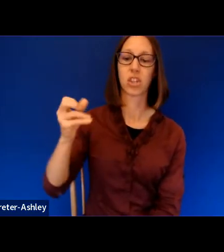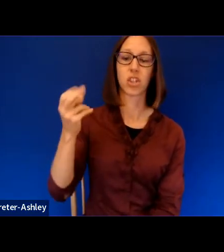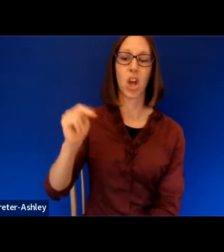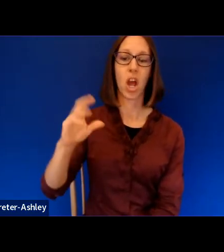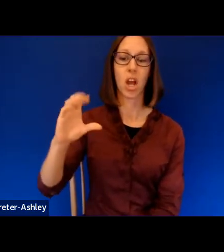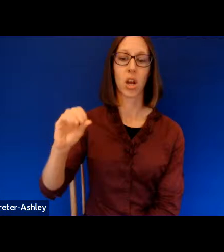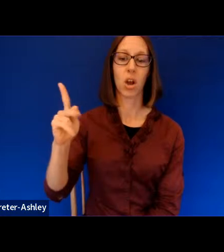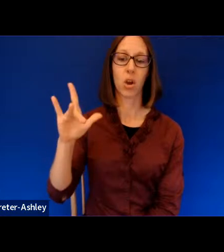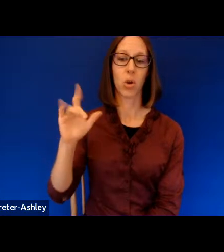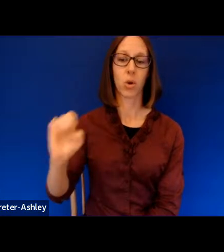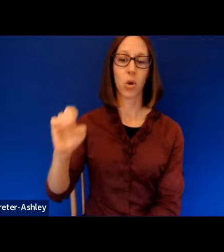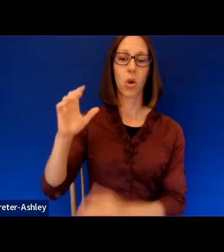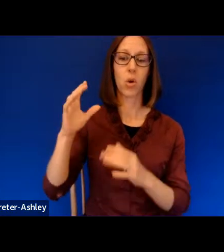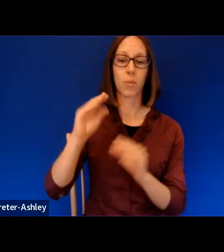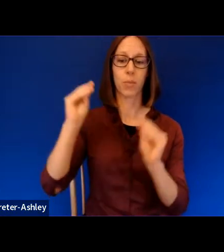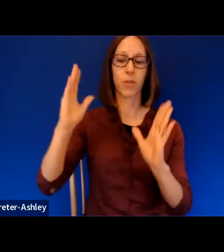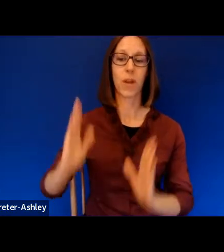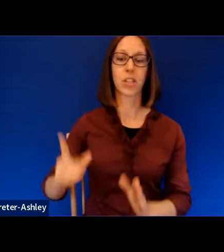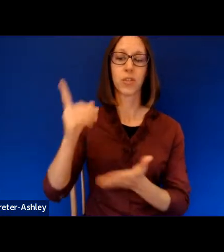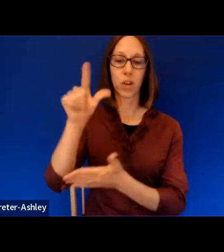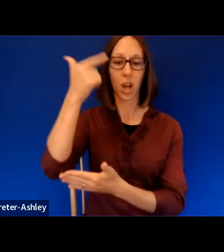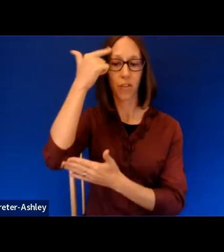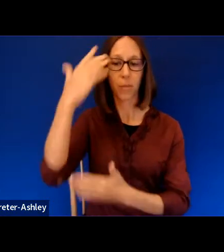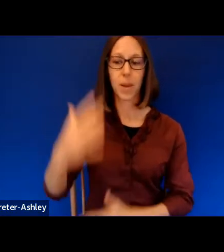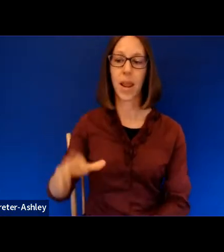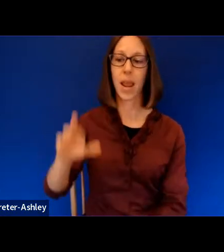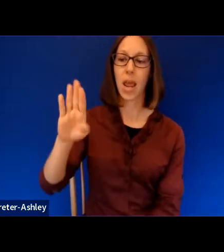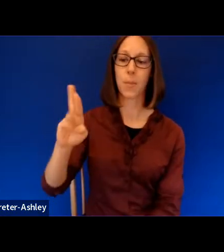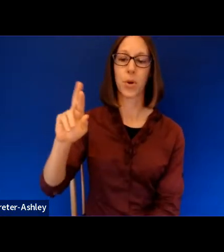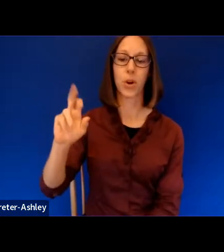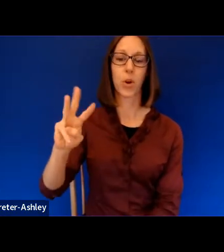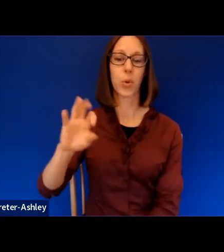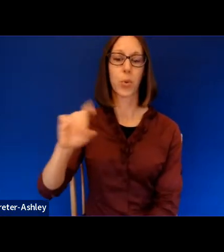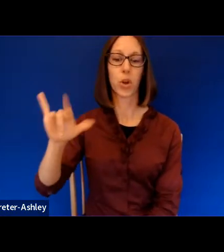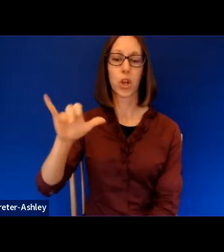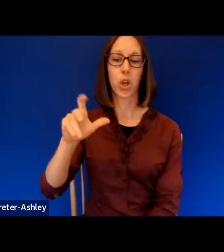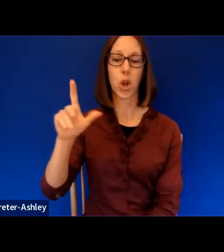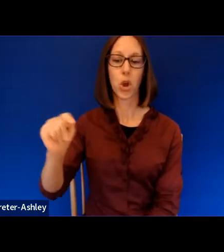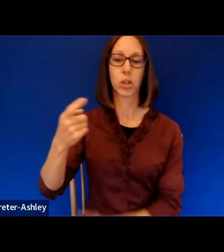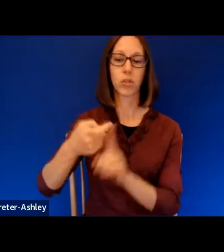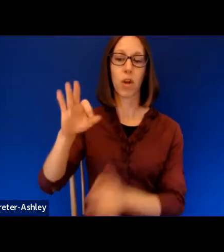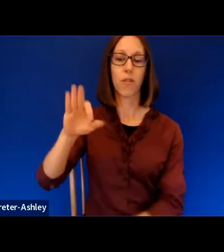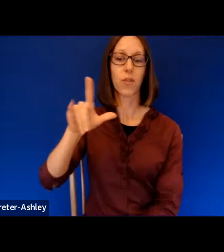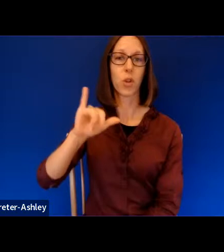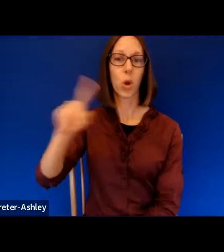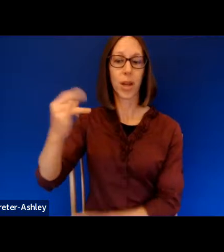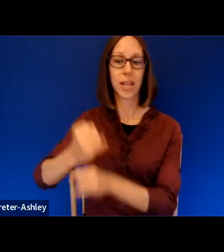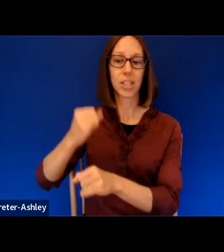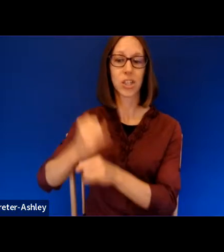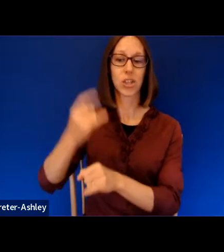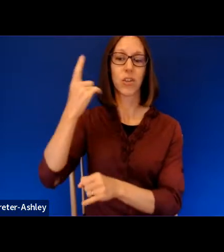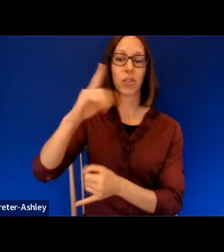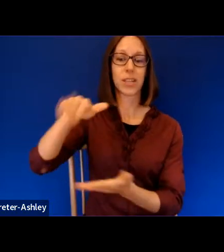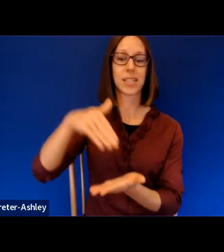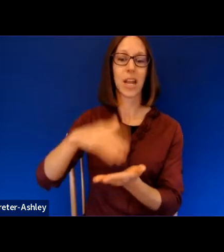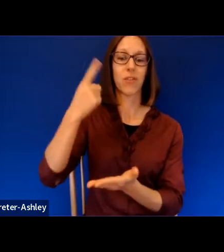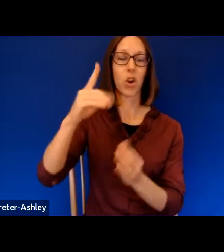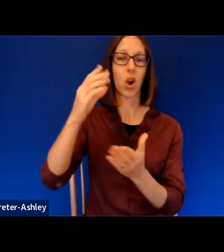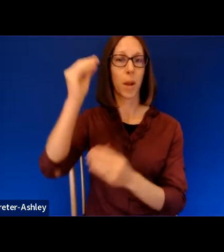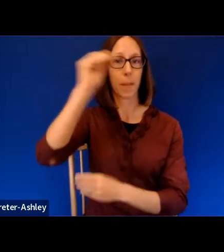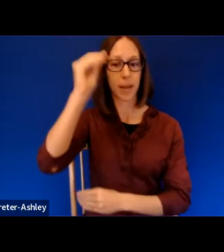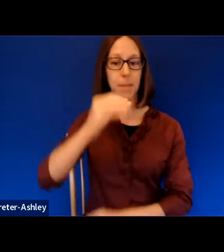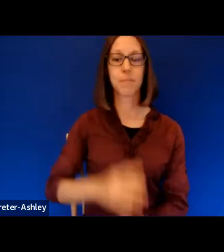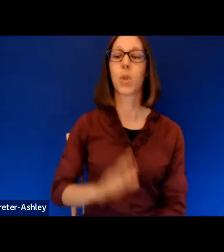Burwood Yost, Director of the Floyd Institute Center for Opinion Research. The event will be held in Lisa